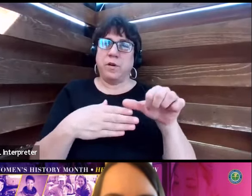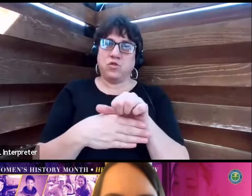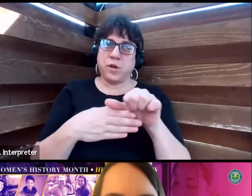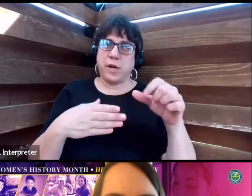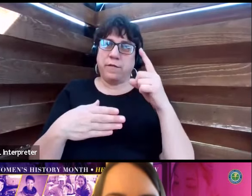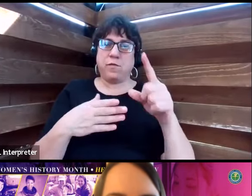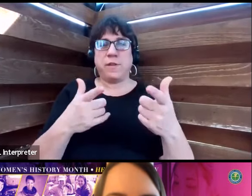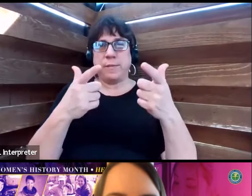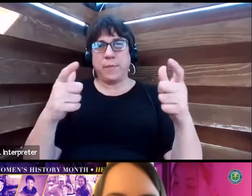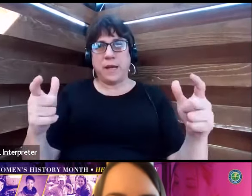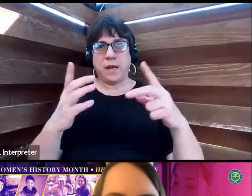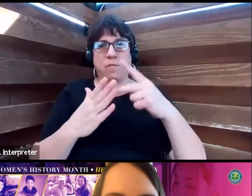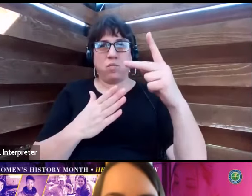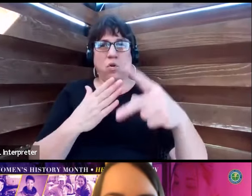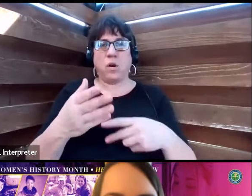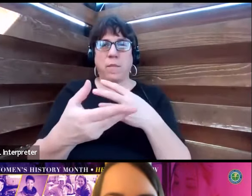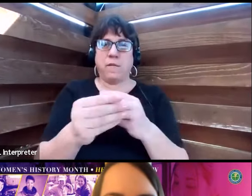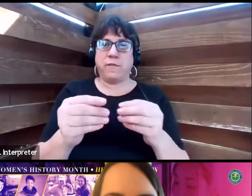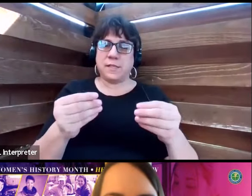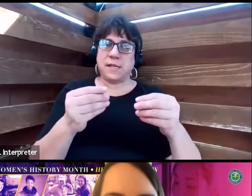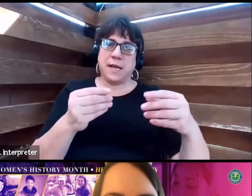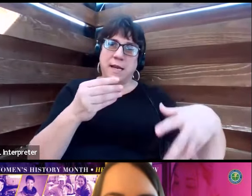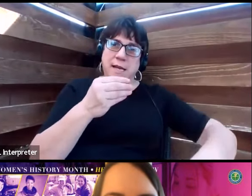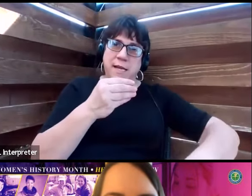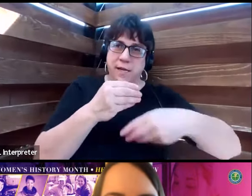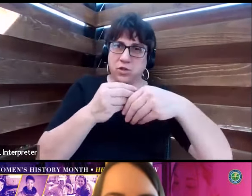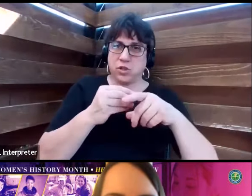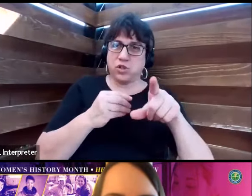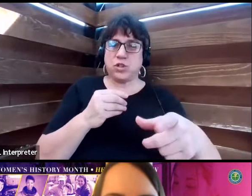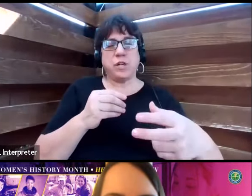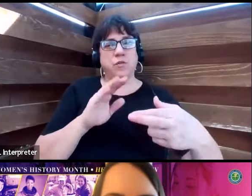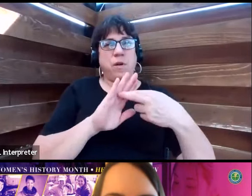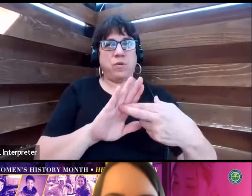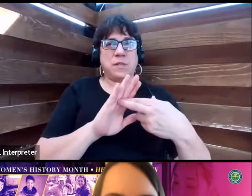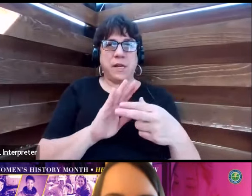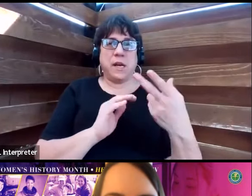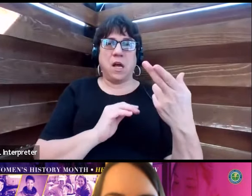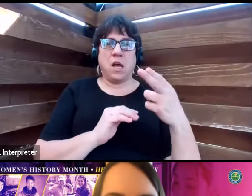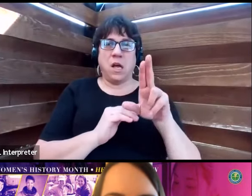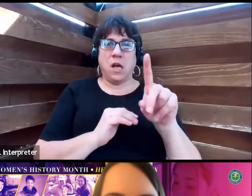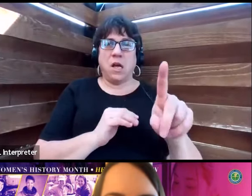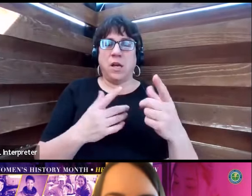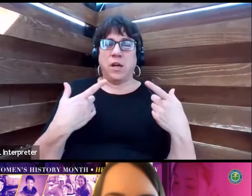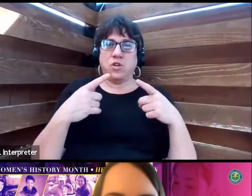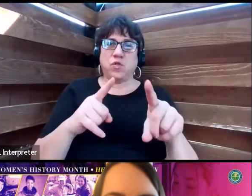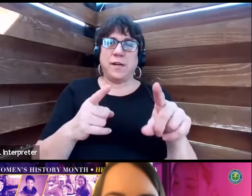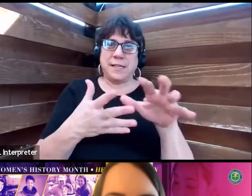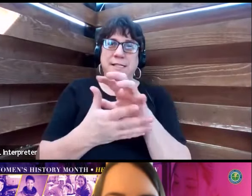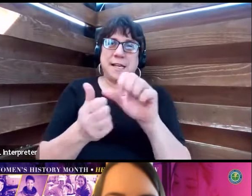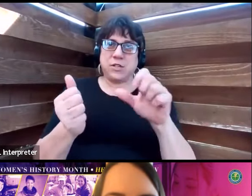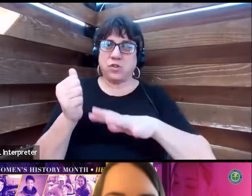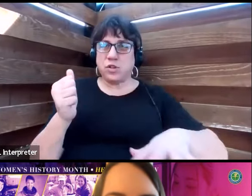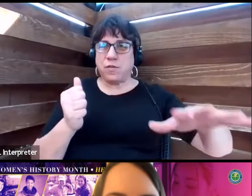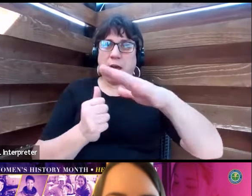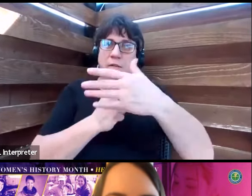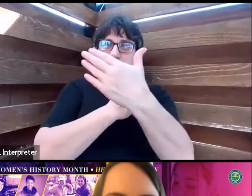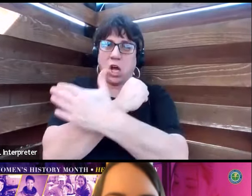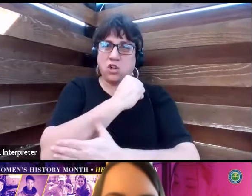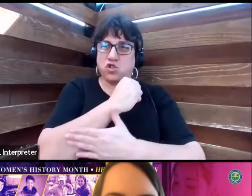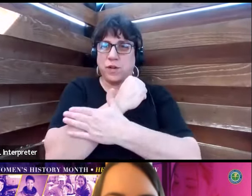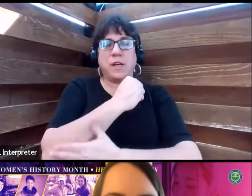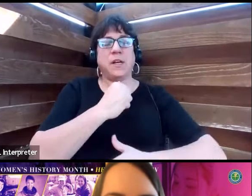largest program office. Additionally, she represented HUD during disasters around the country. What a great mission.